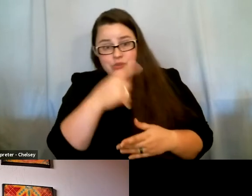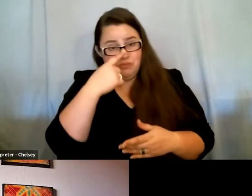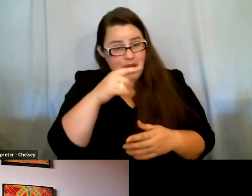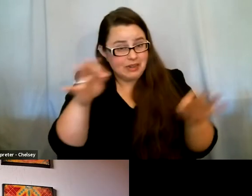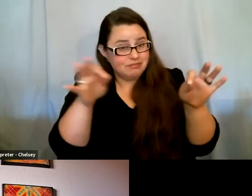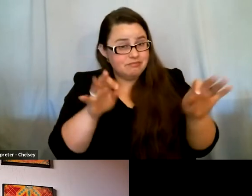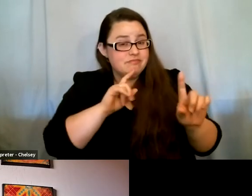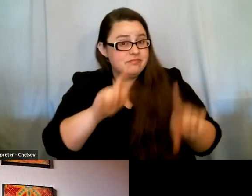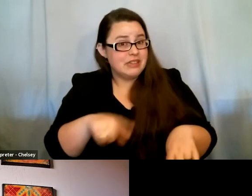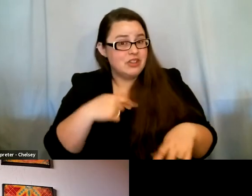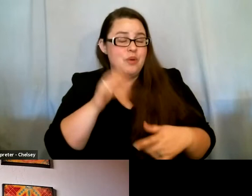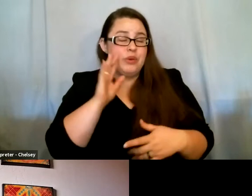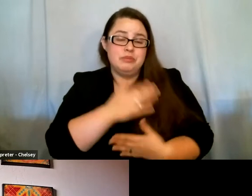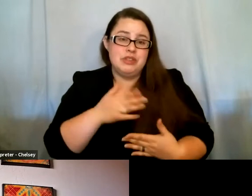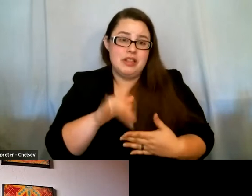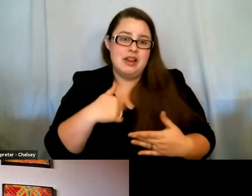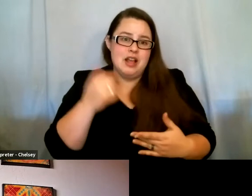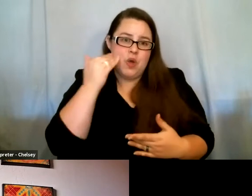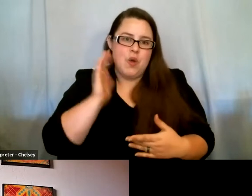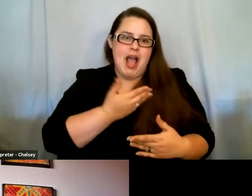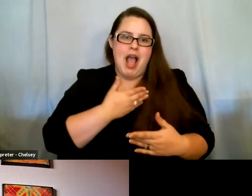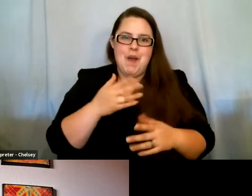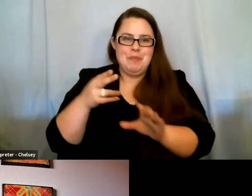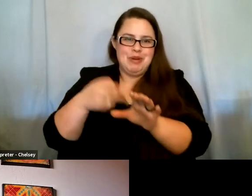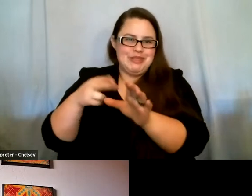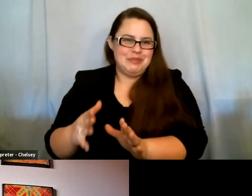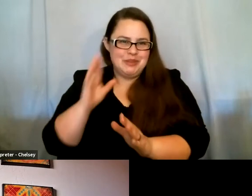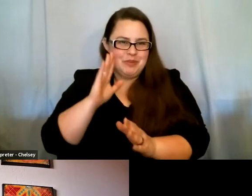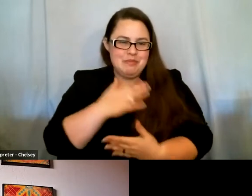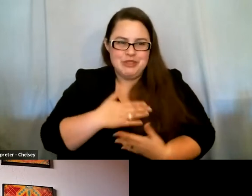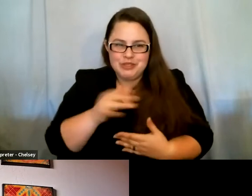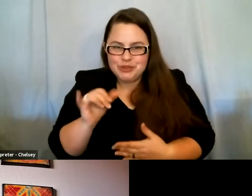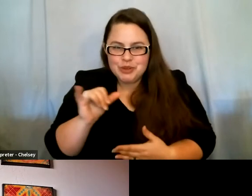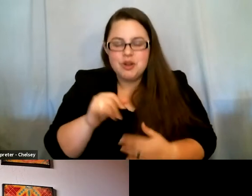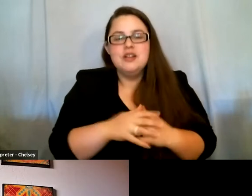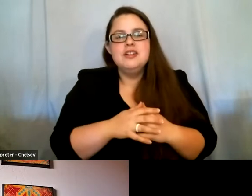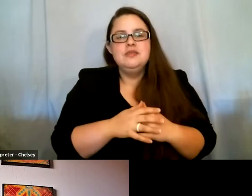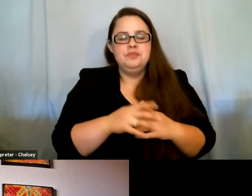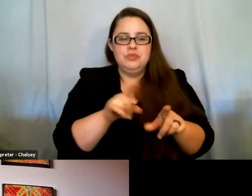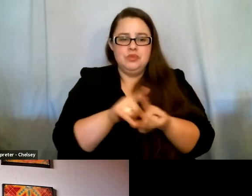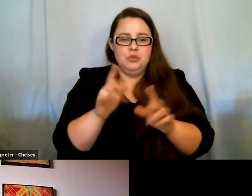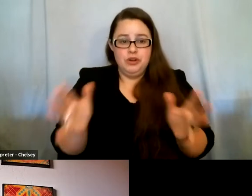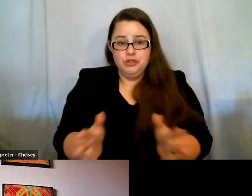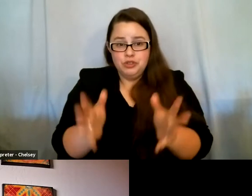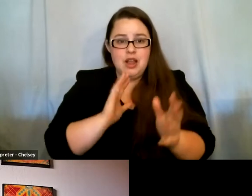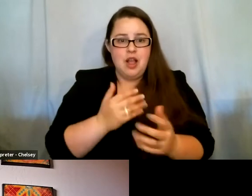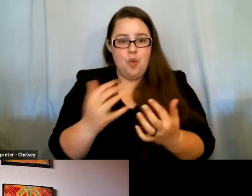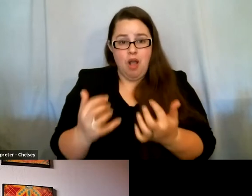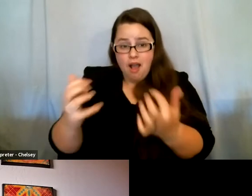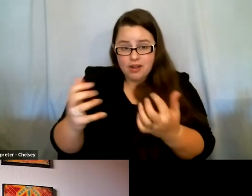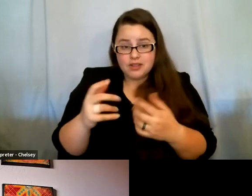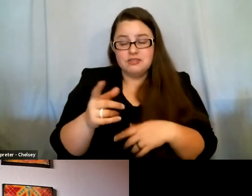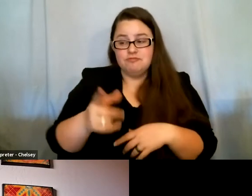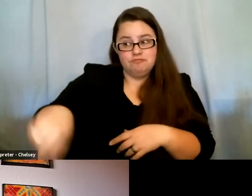them, I would appreciate that. And I know our participants would also appreciate that. I also want to encourage our audience and our